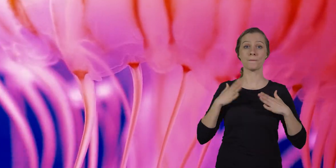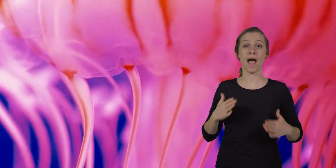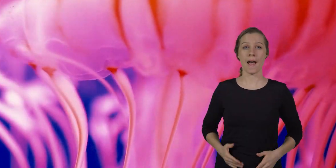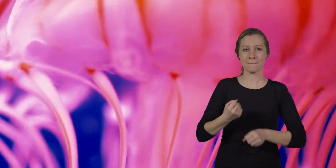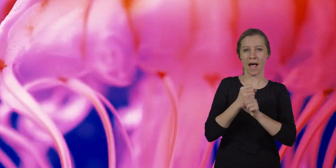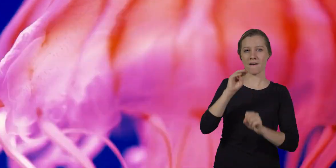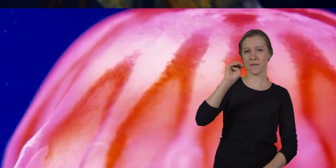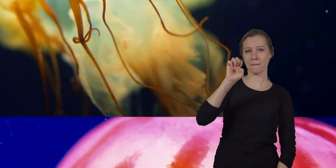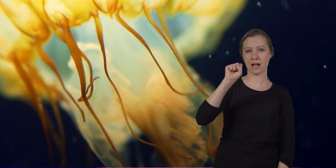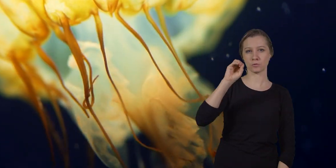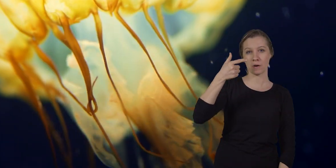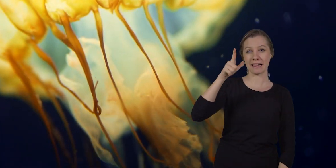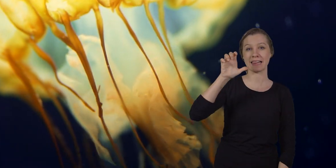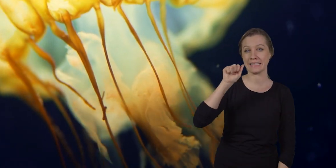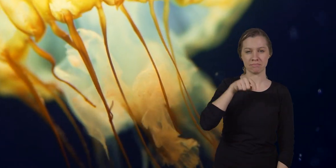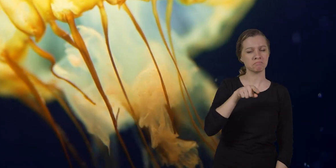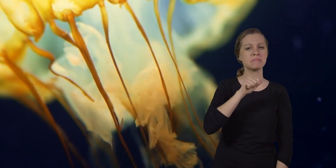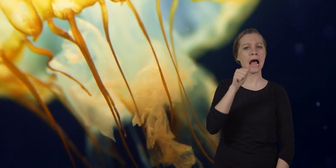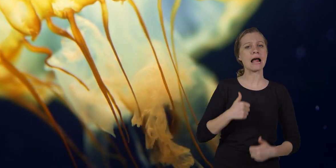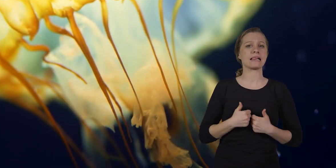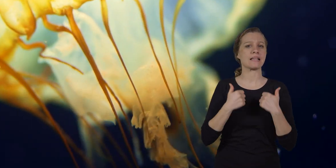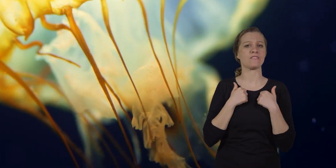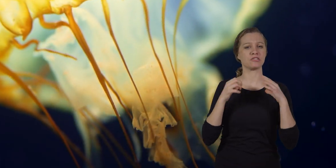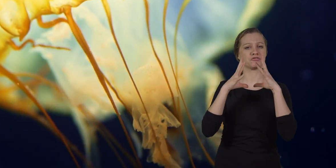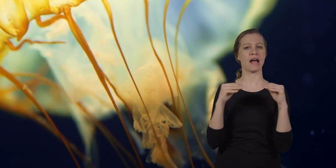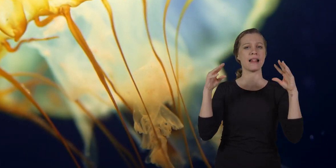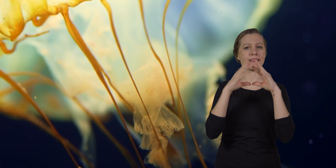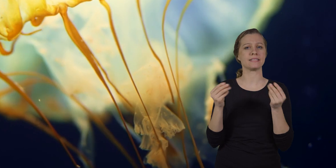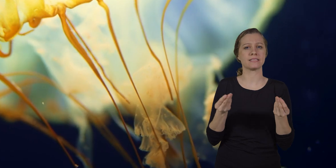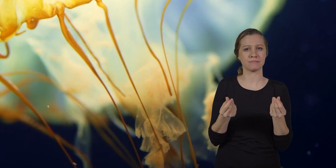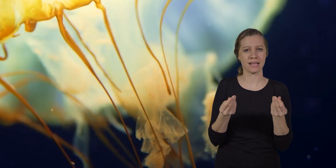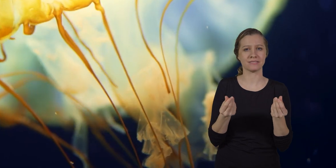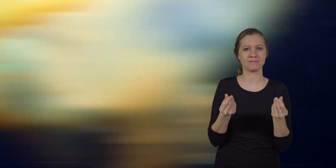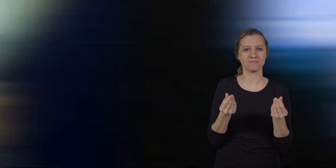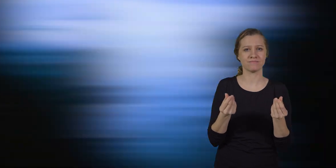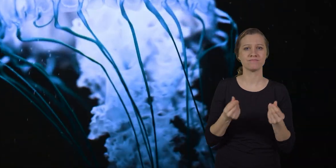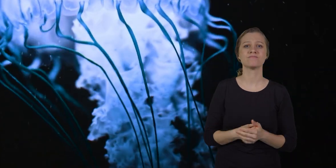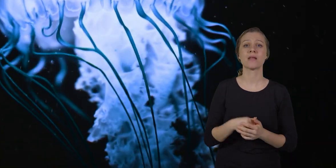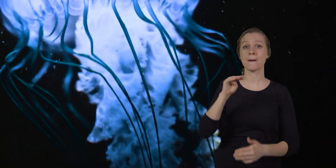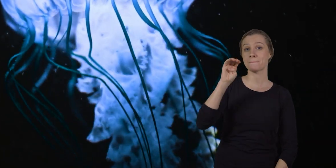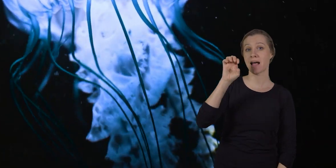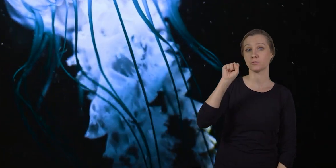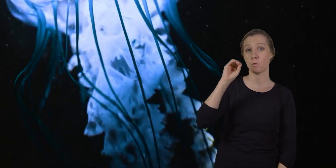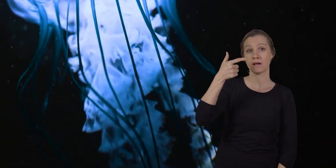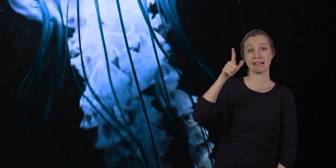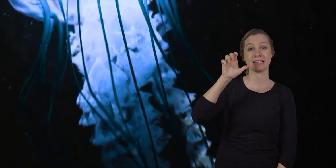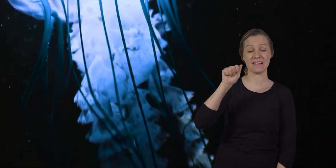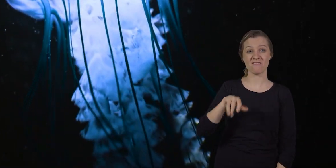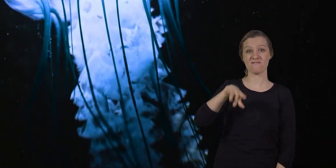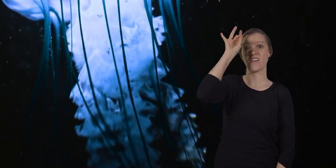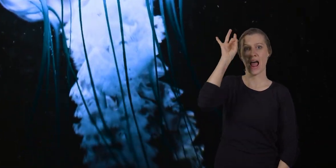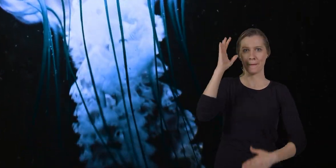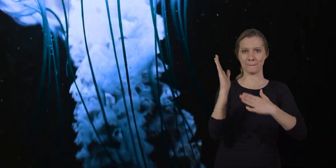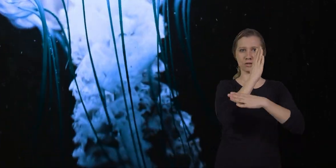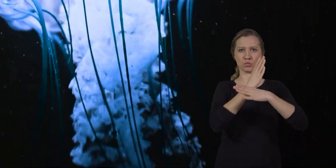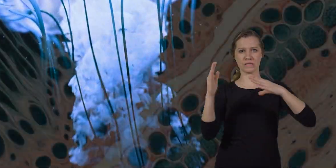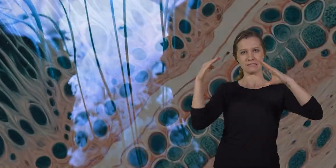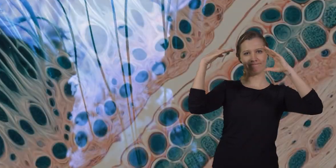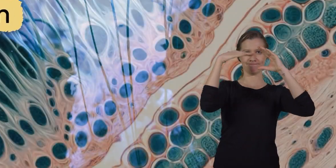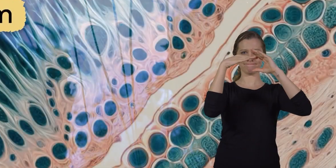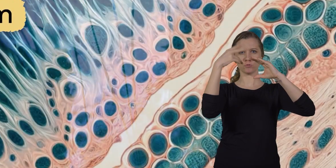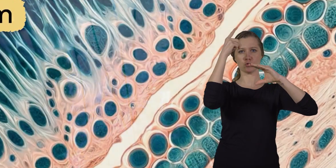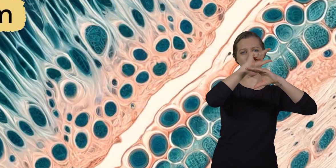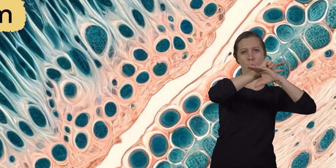misoglia which is a non-living jelly substance the misoglia is found in between two